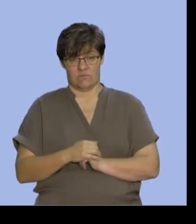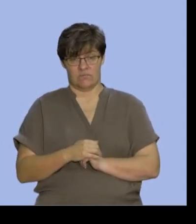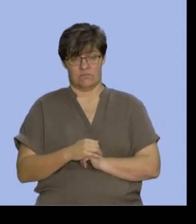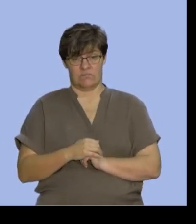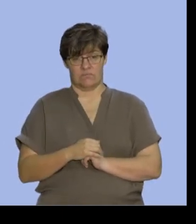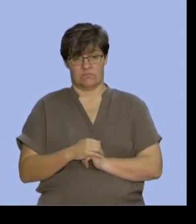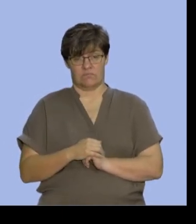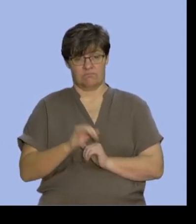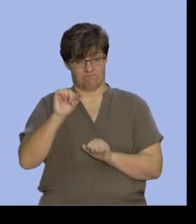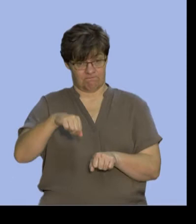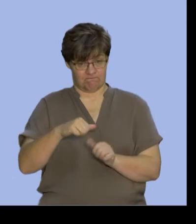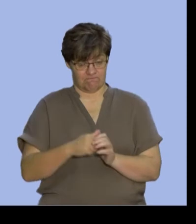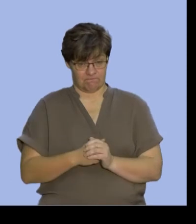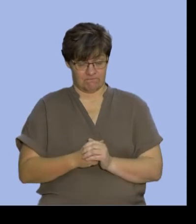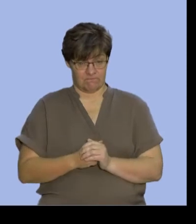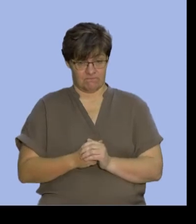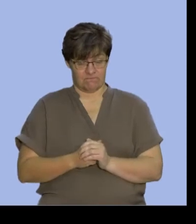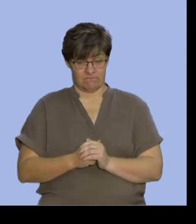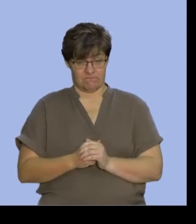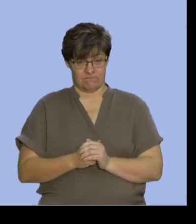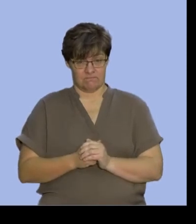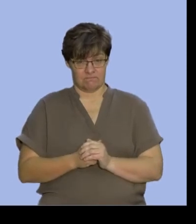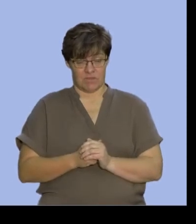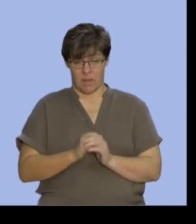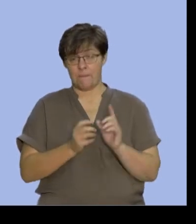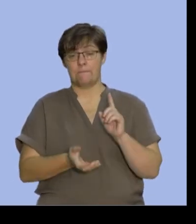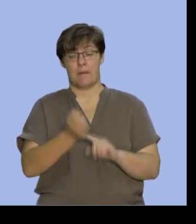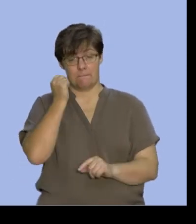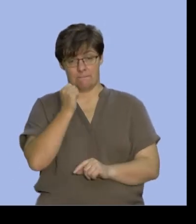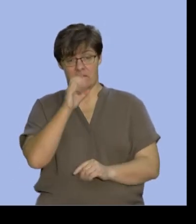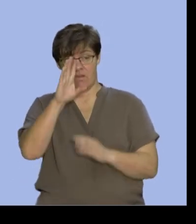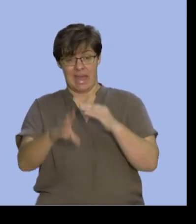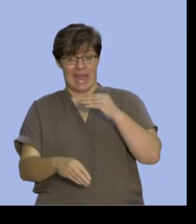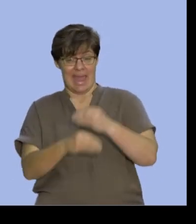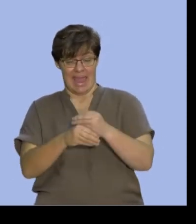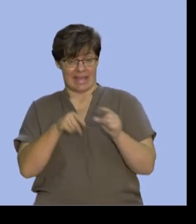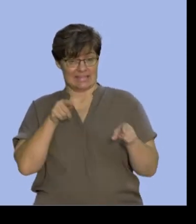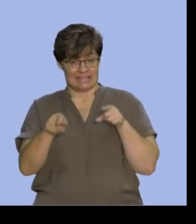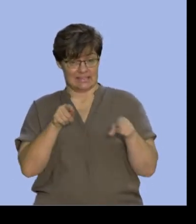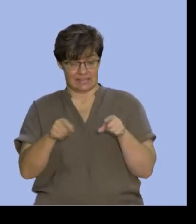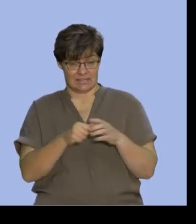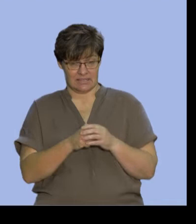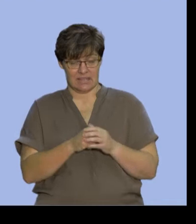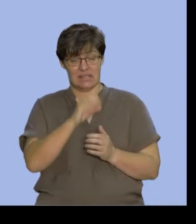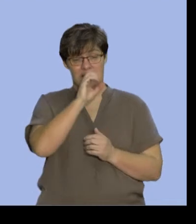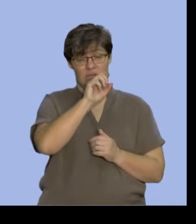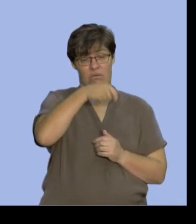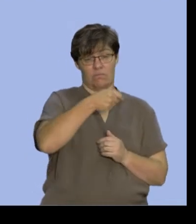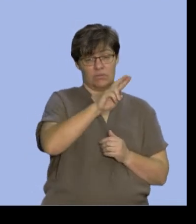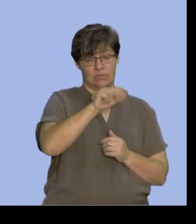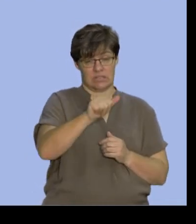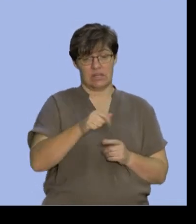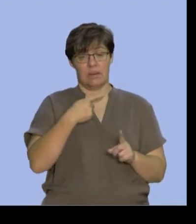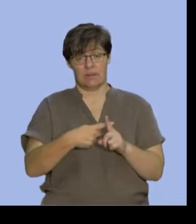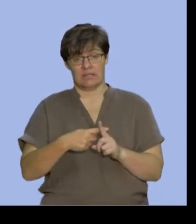Agree? You recognize that if you add those two together, 0.26 plus 0